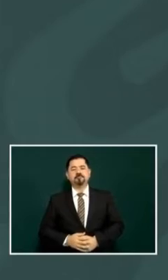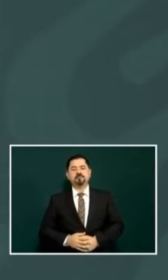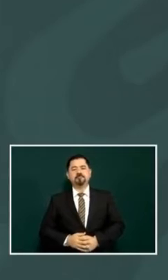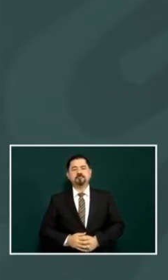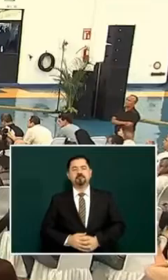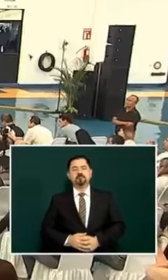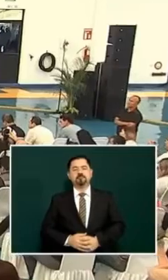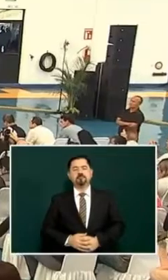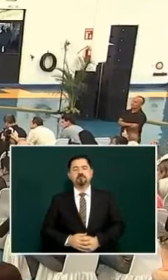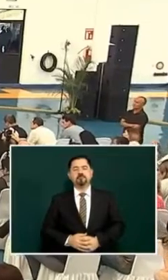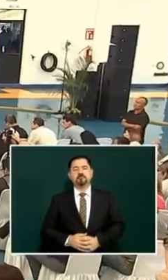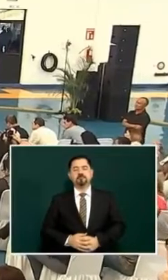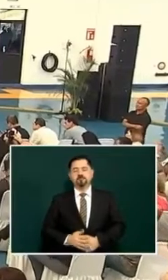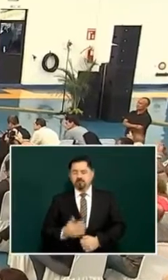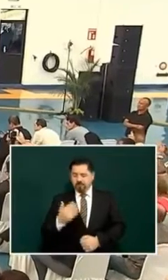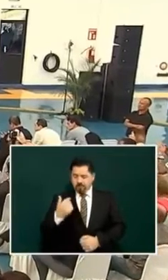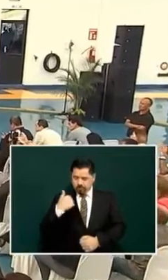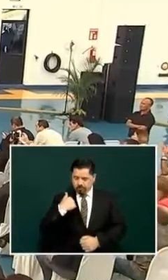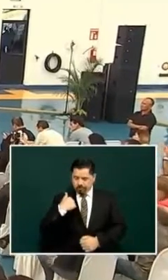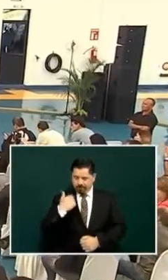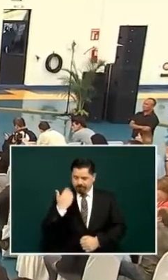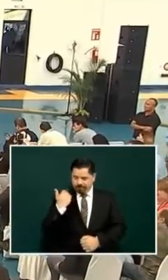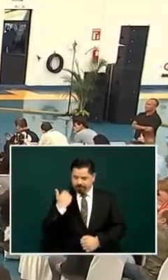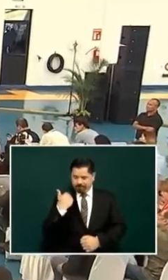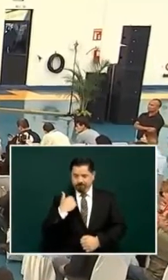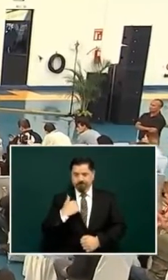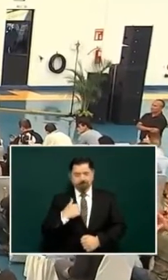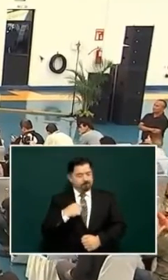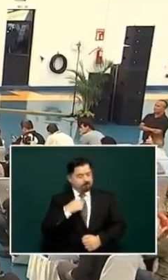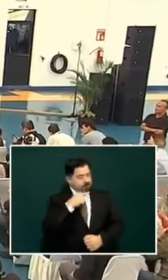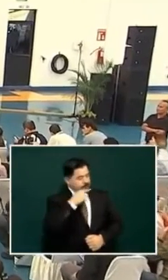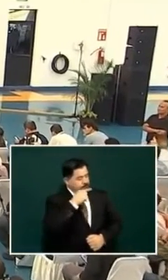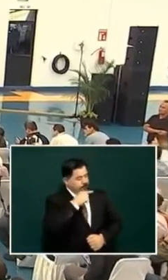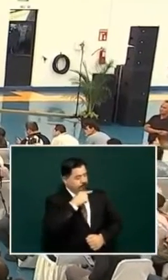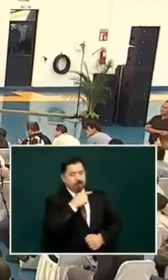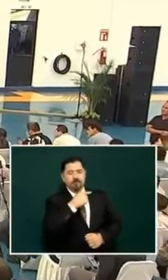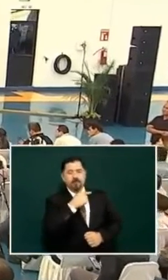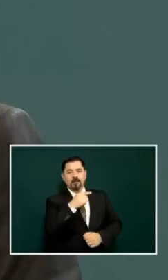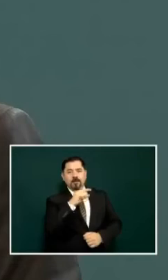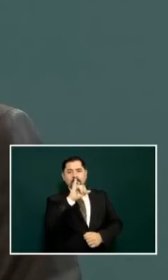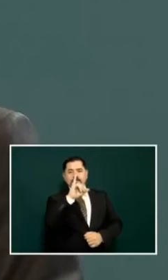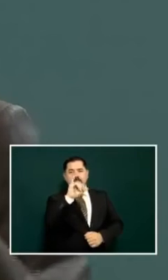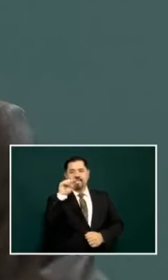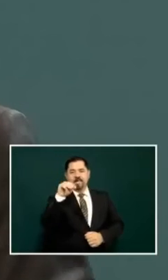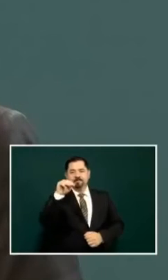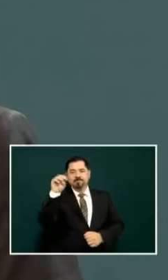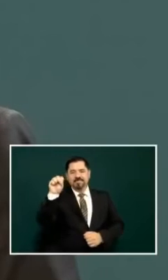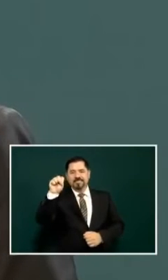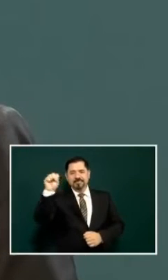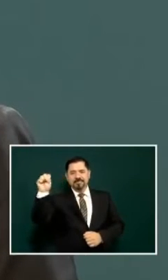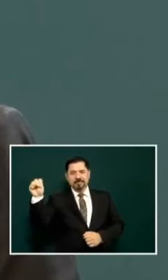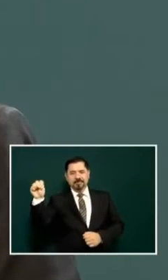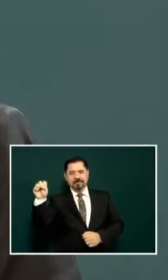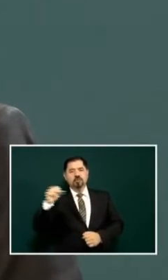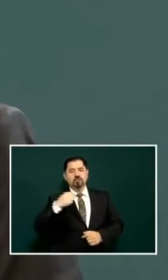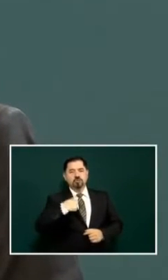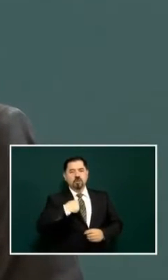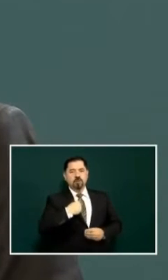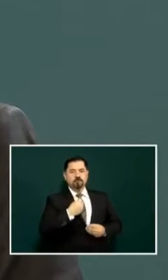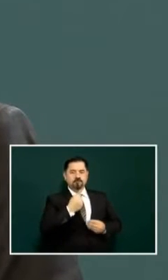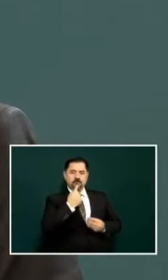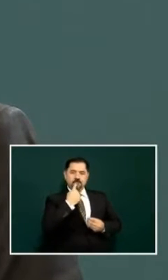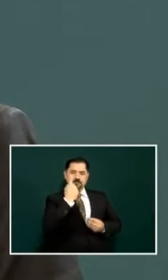I made a recommendation to the social security that they assume